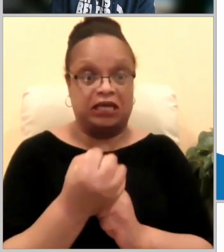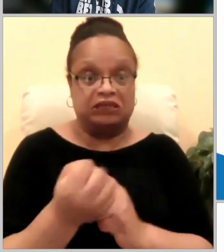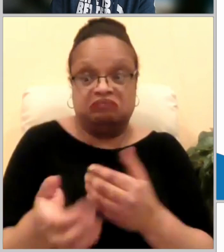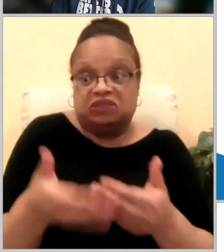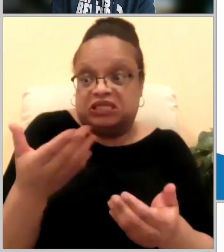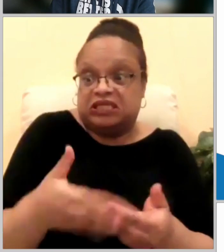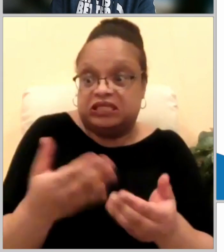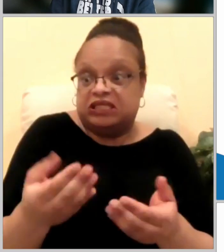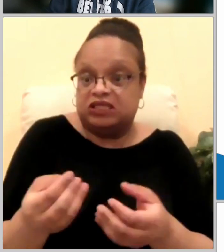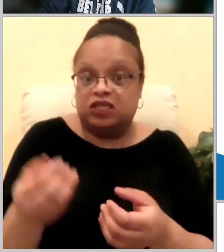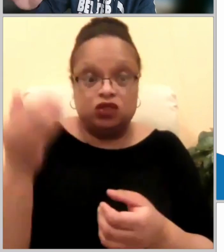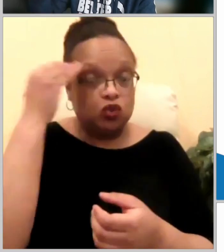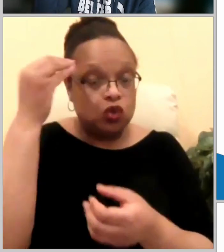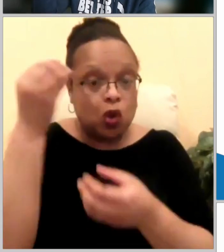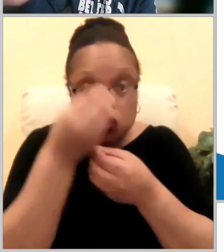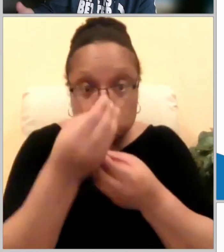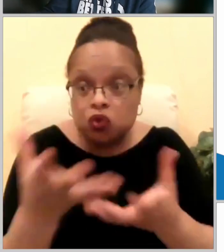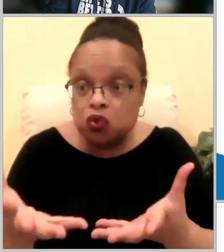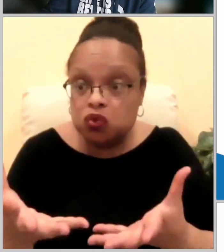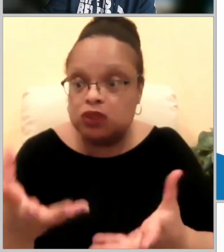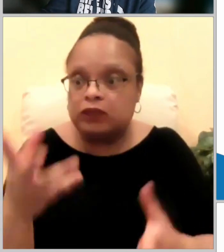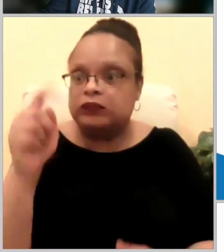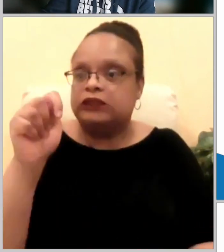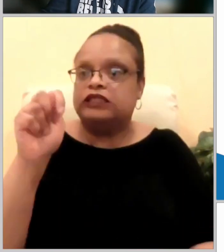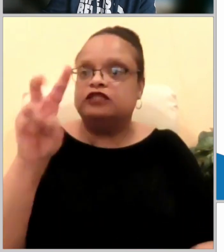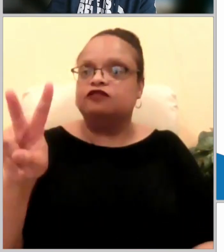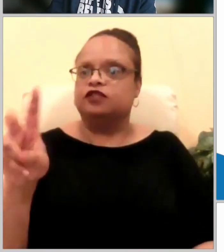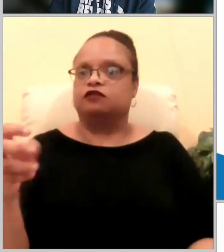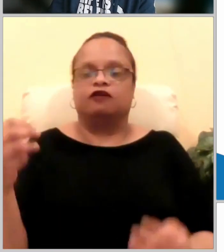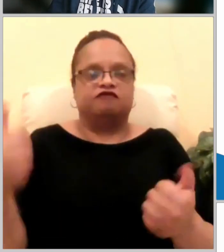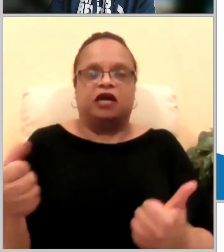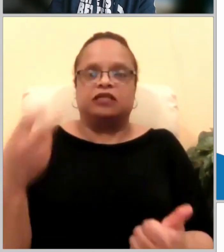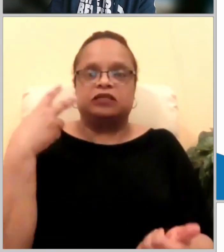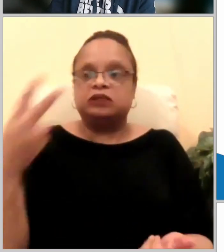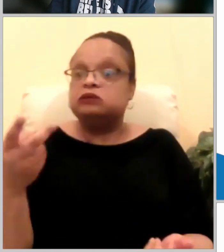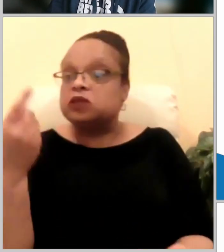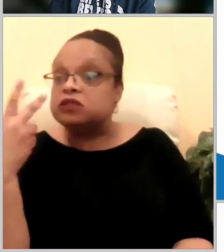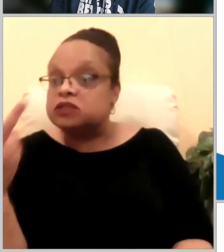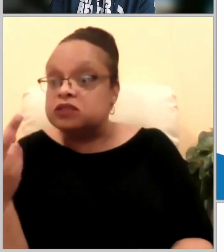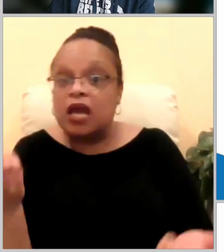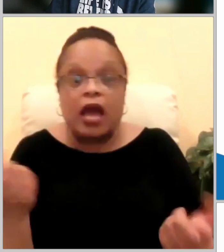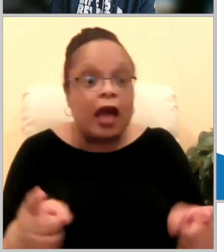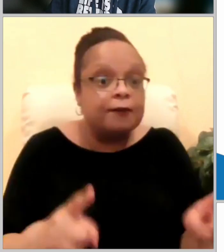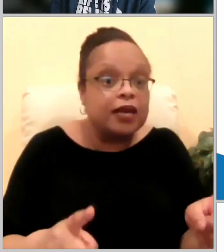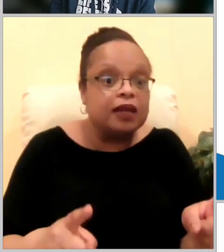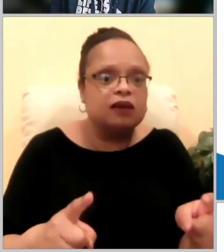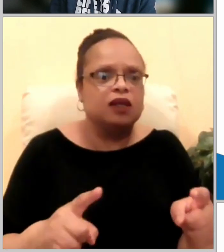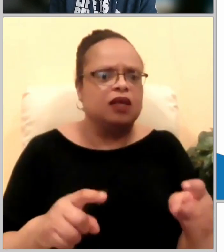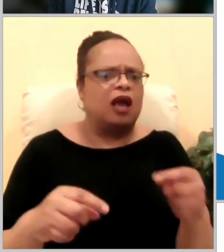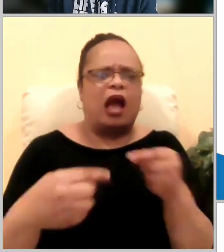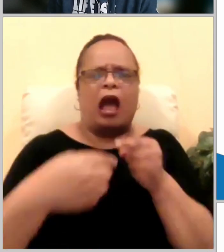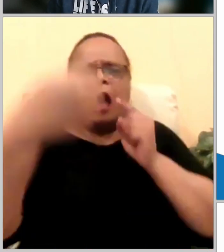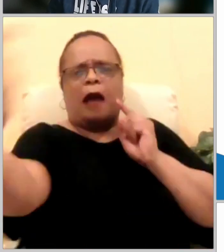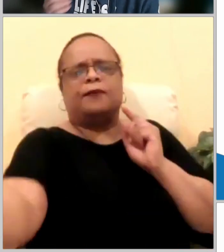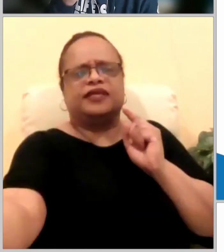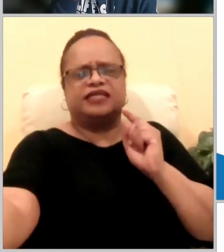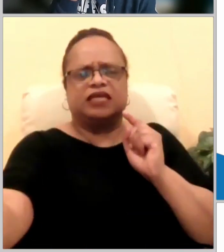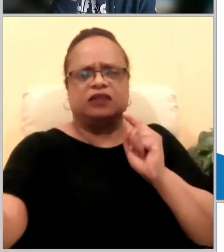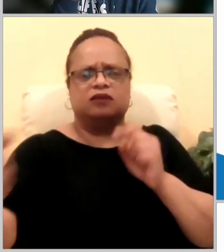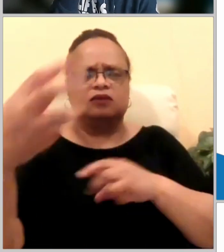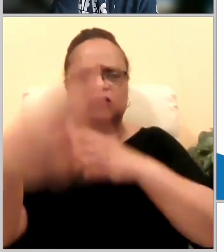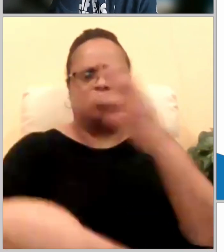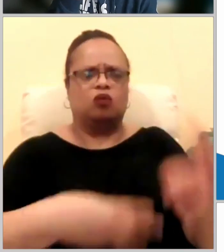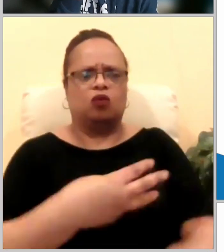and news that is from the opposite side of the world is literally delivered in seconds i remember many years ago